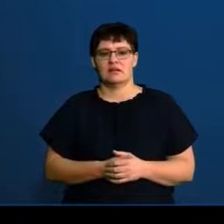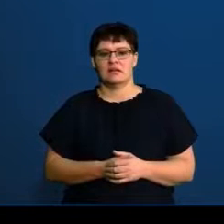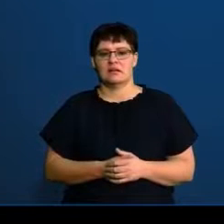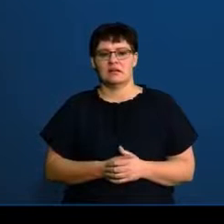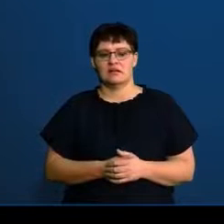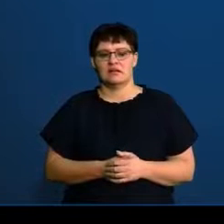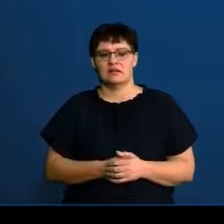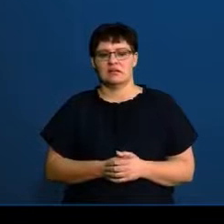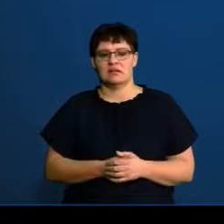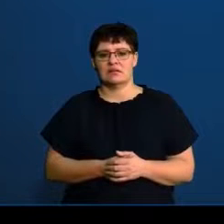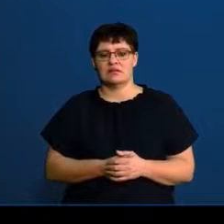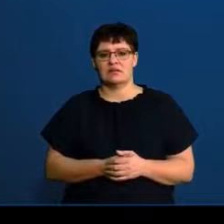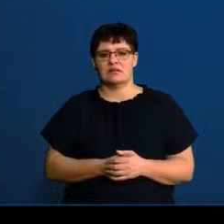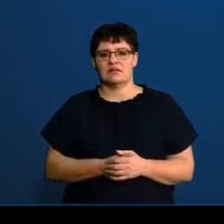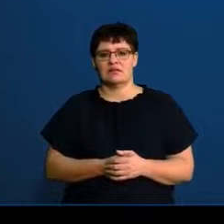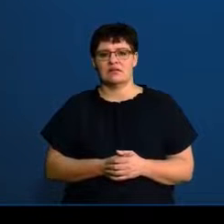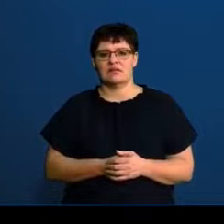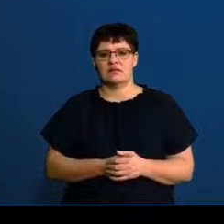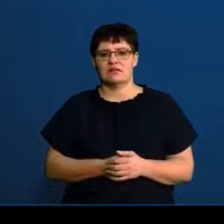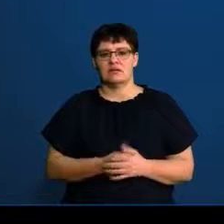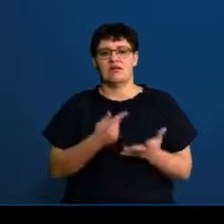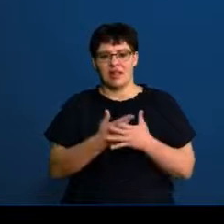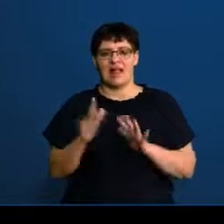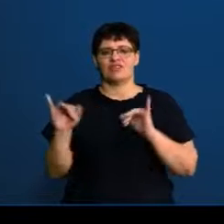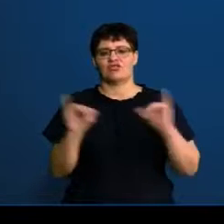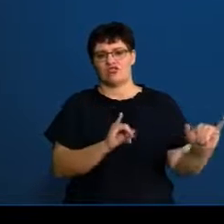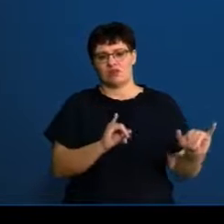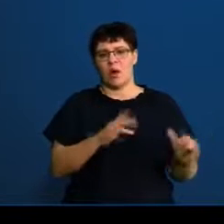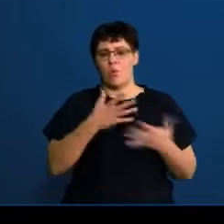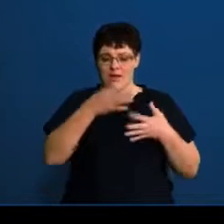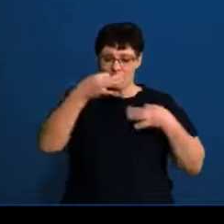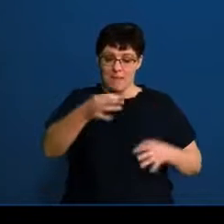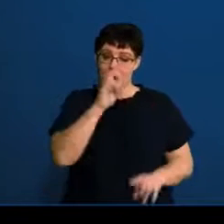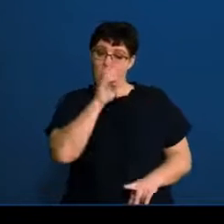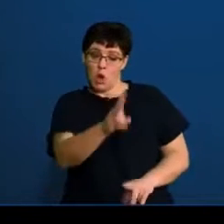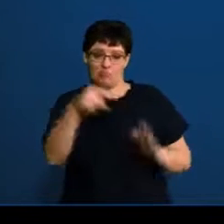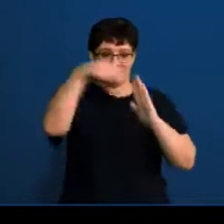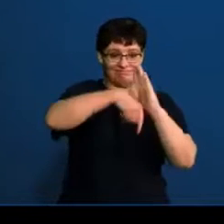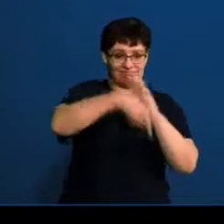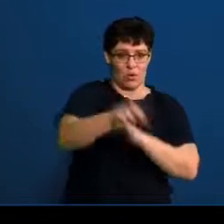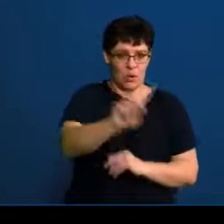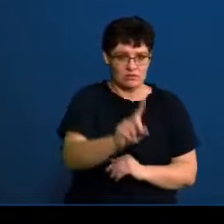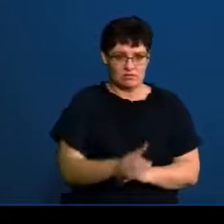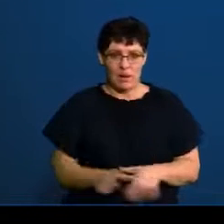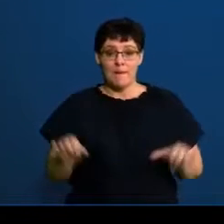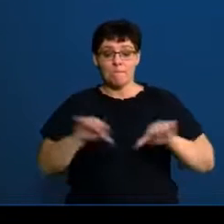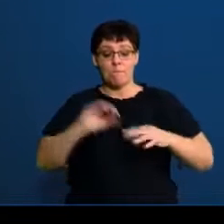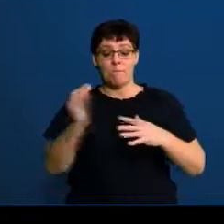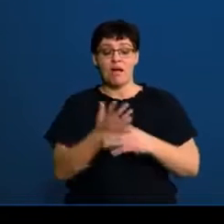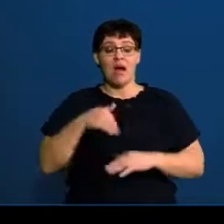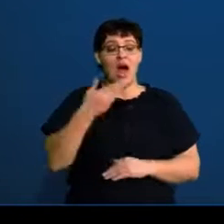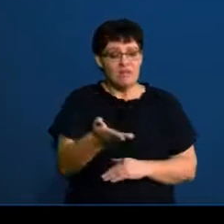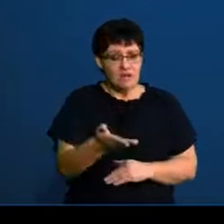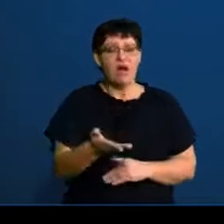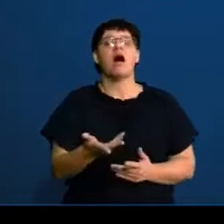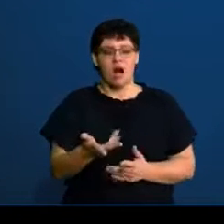yeah, that takes you through the introduction to what the paper should be like, and when we come back after the break, I'm